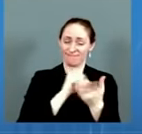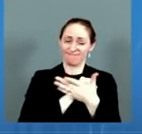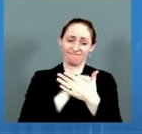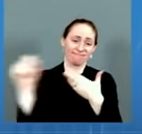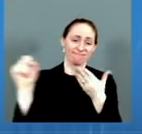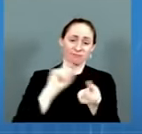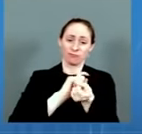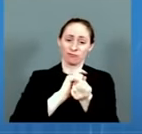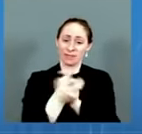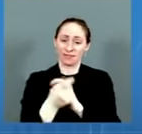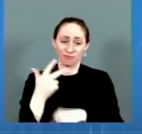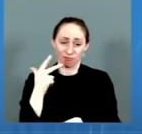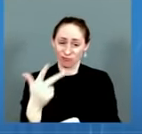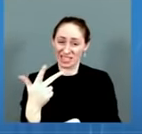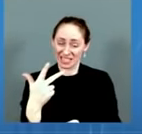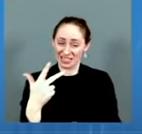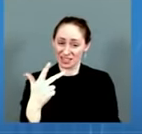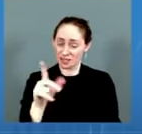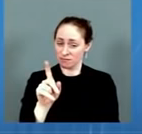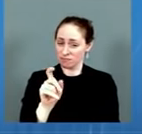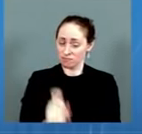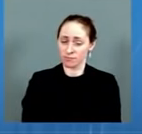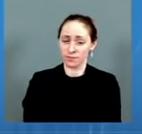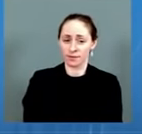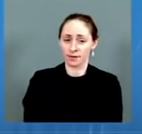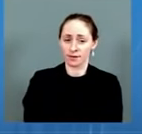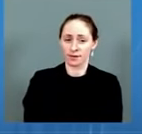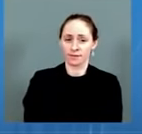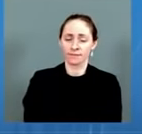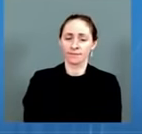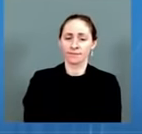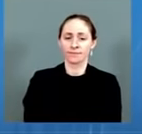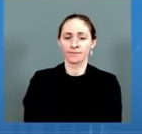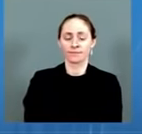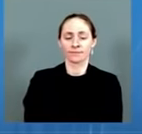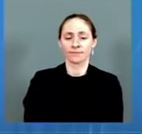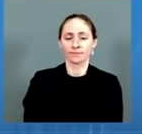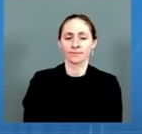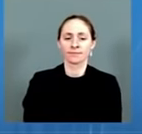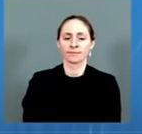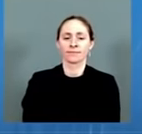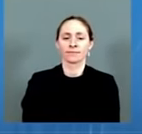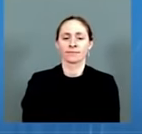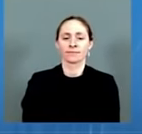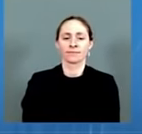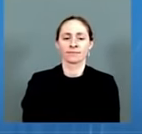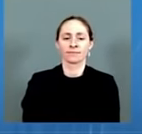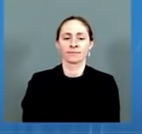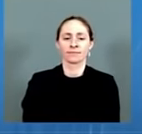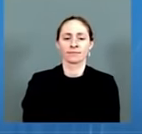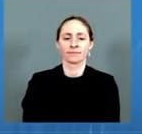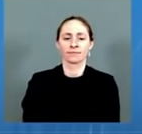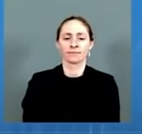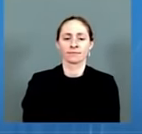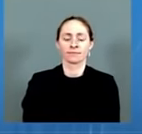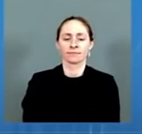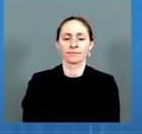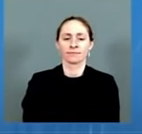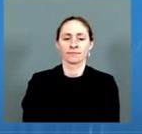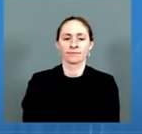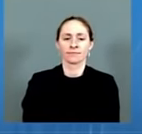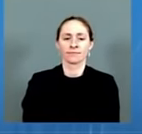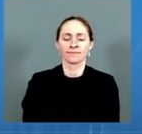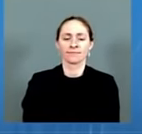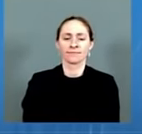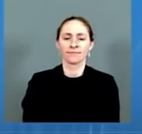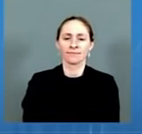on the definition of fully vaccinated. Yeah, thank you for that question, Jeremy. So, ACIP meets intermittently to review the